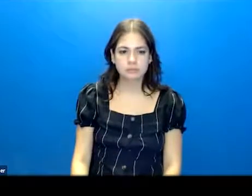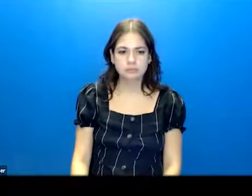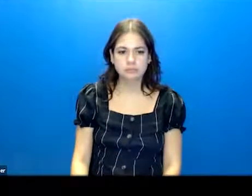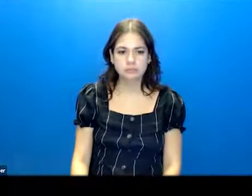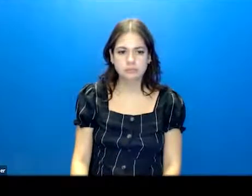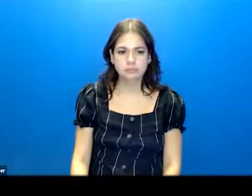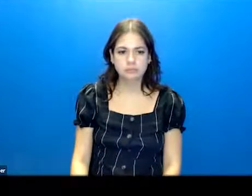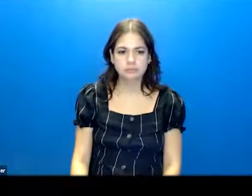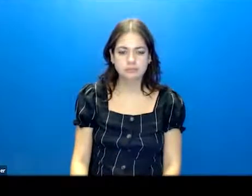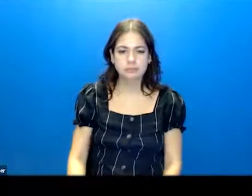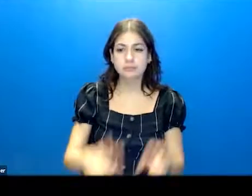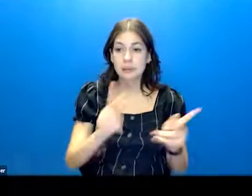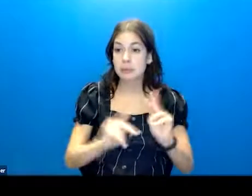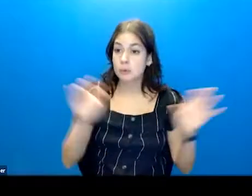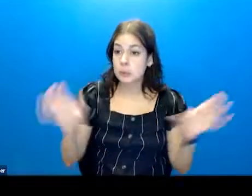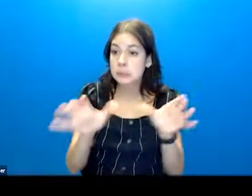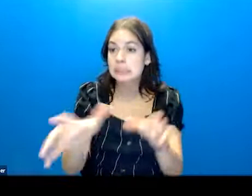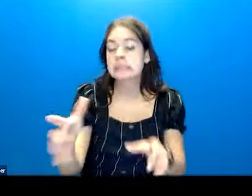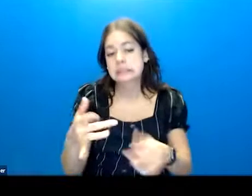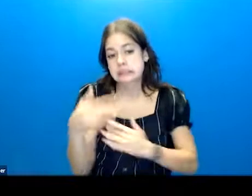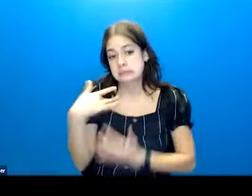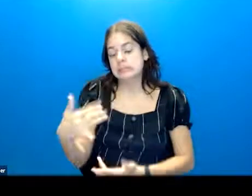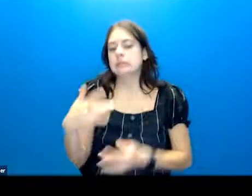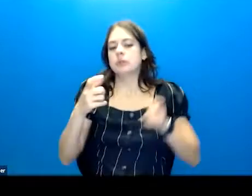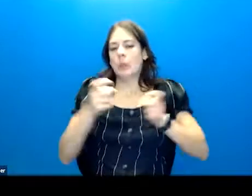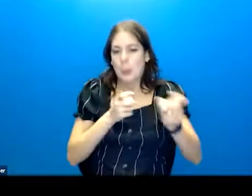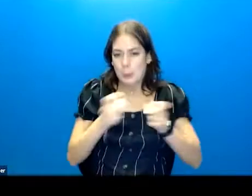People do this usually to cope.